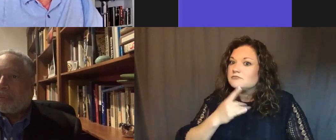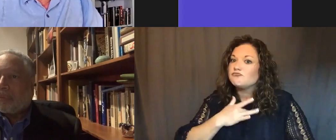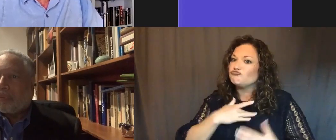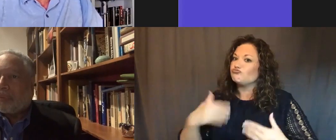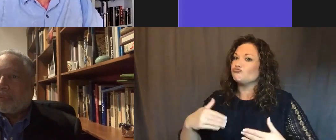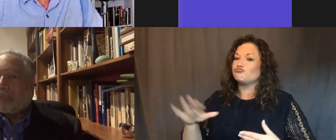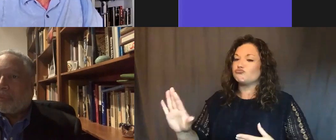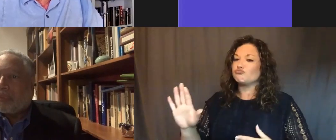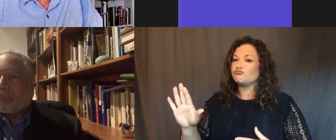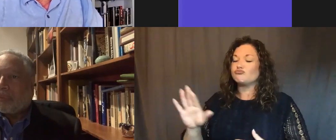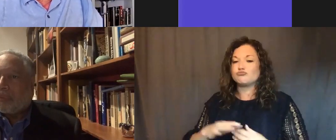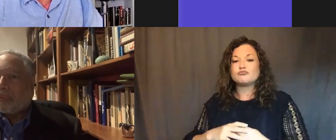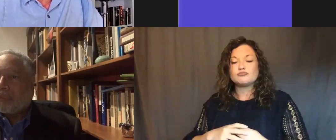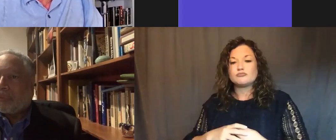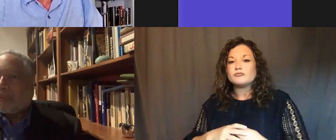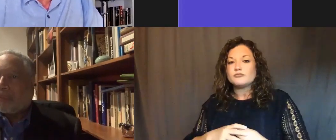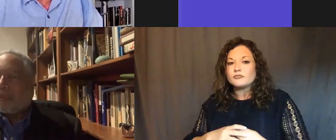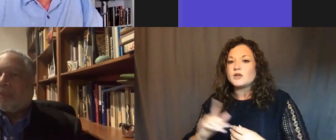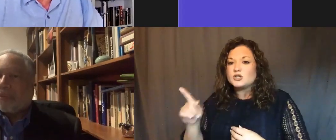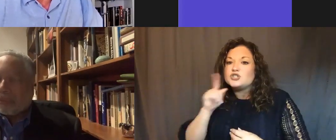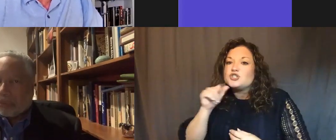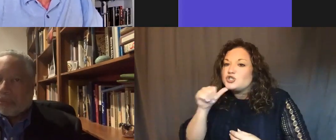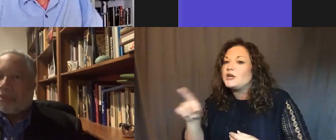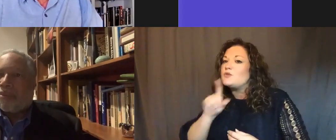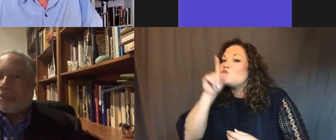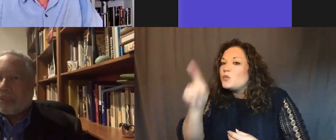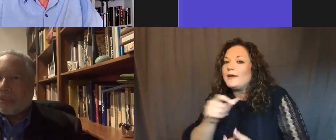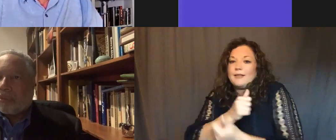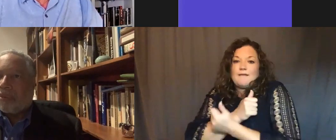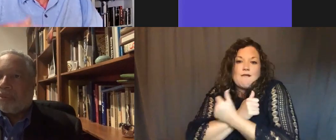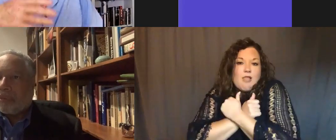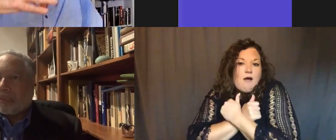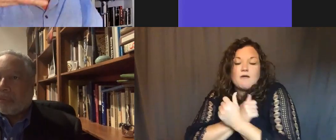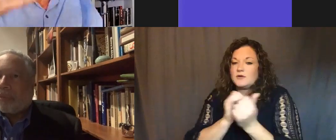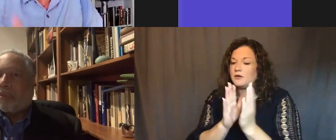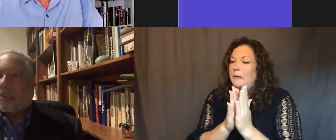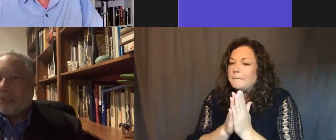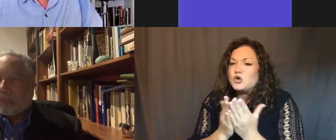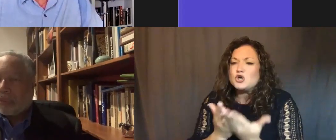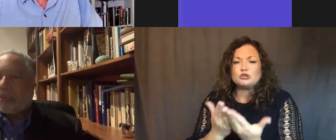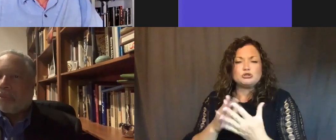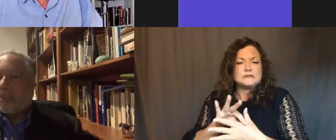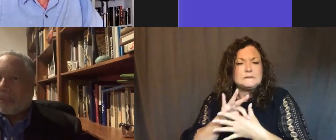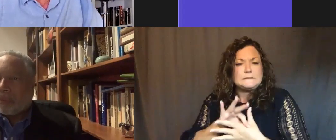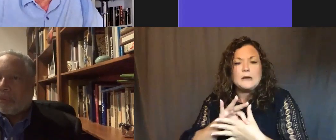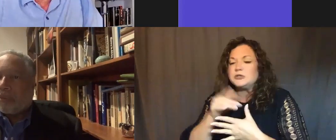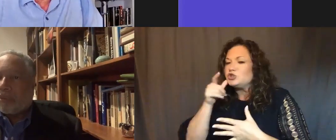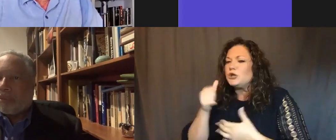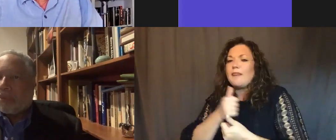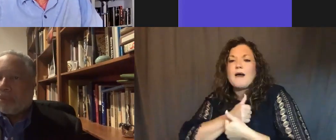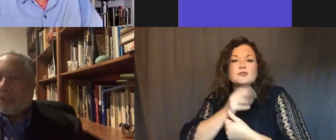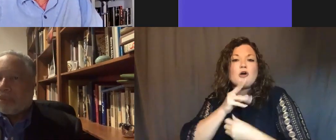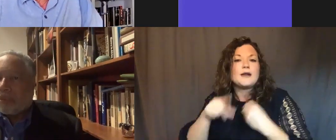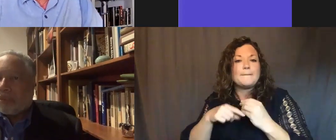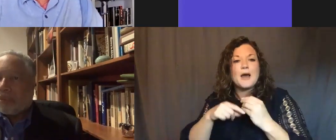tell that she really loved the substance of books. And she loved to talk about the process of creating them.